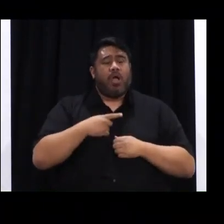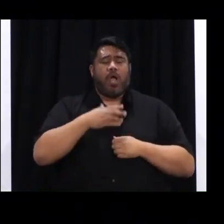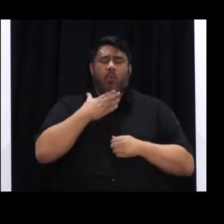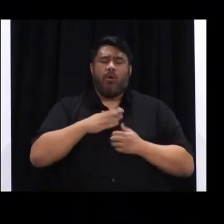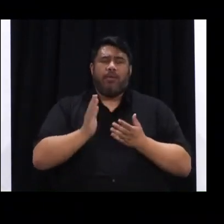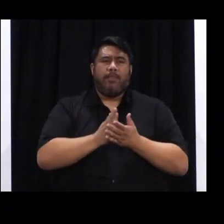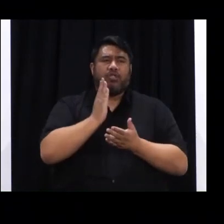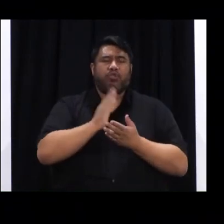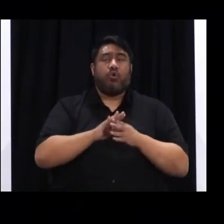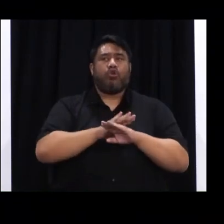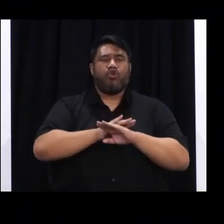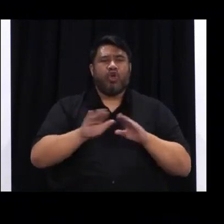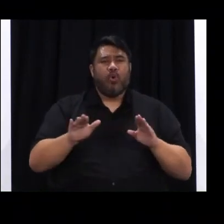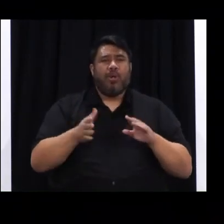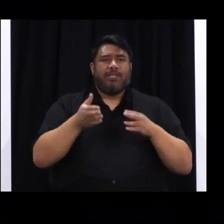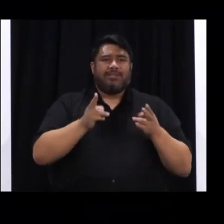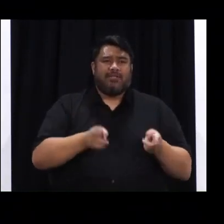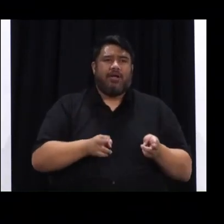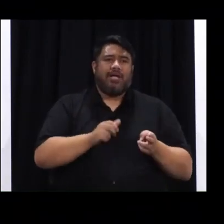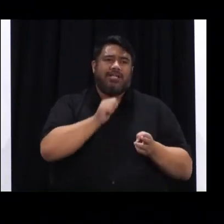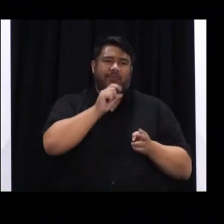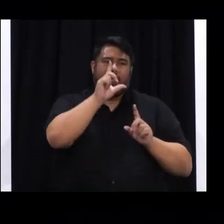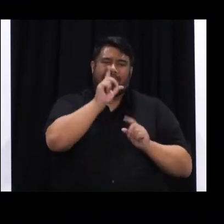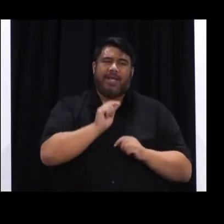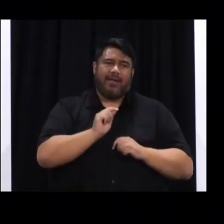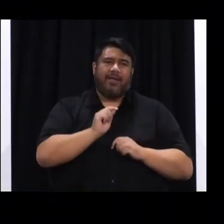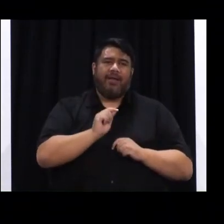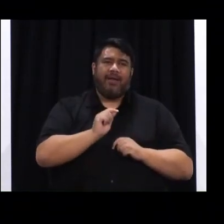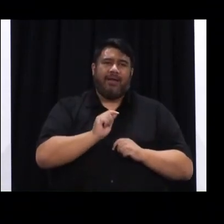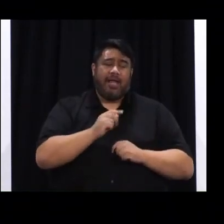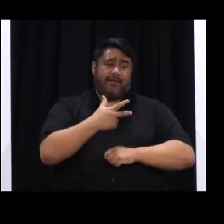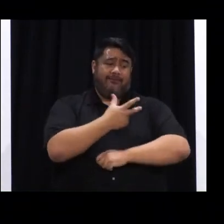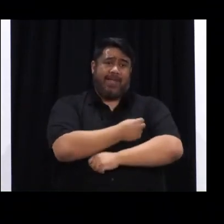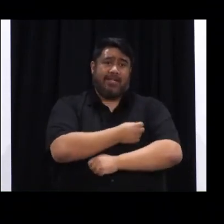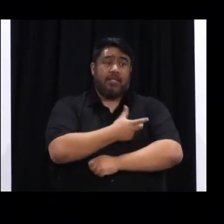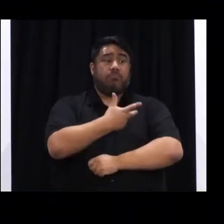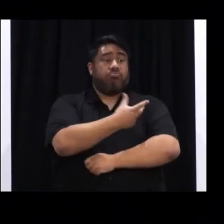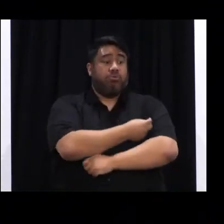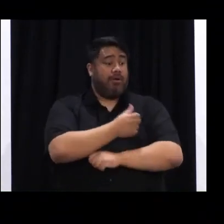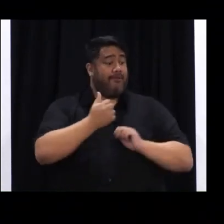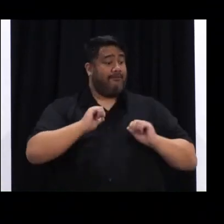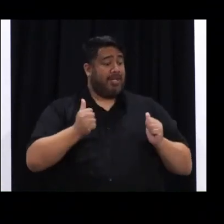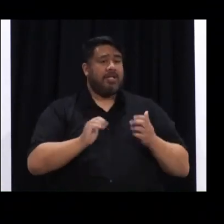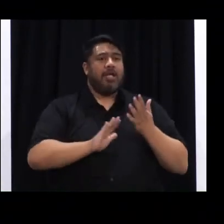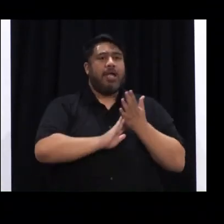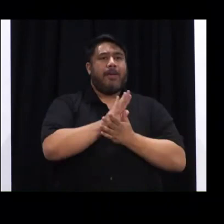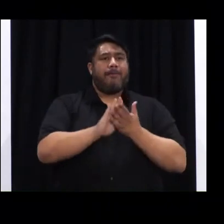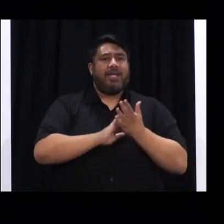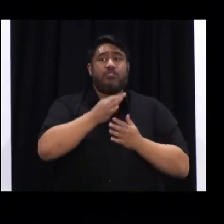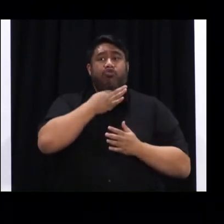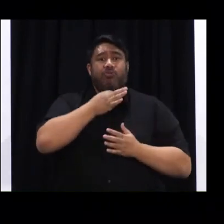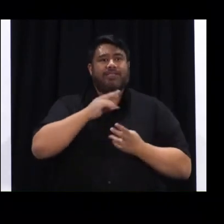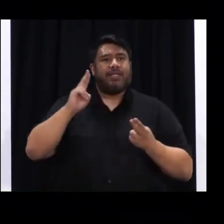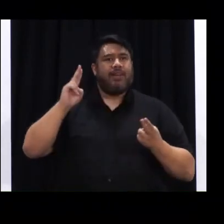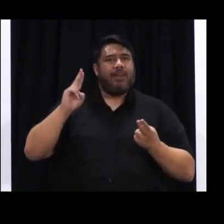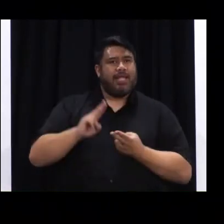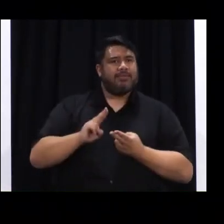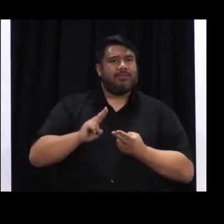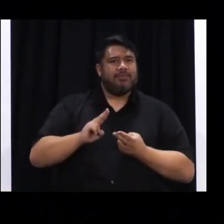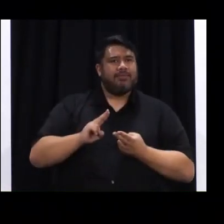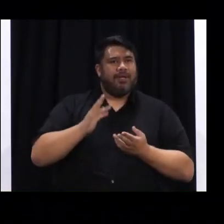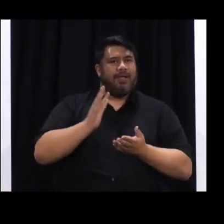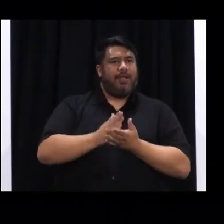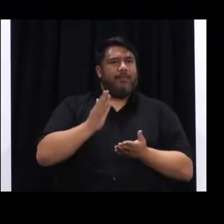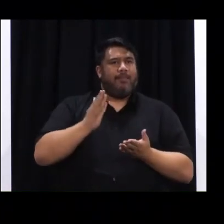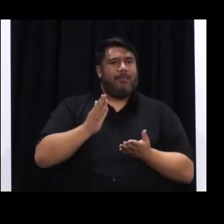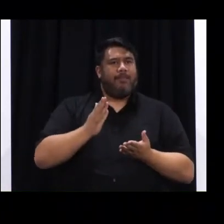preventable death. And with the vaccine, we know that the chances of someone's life being taken by COVID is dramatically reduced. But it's more